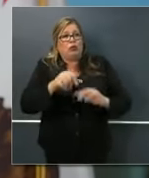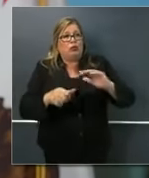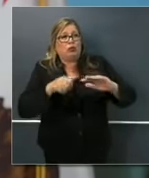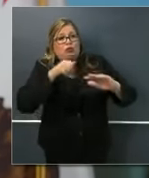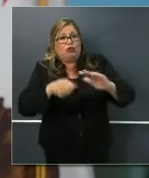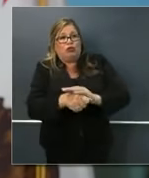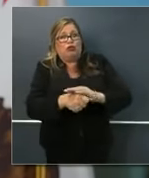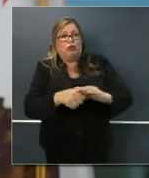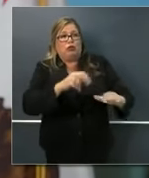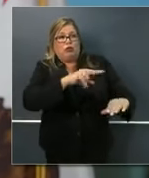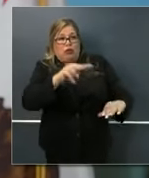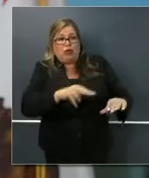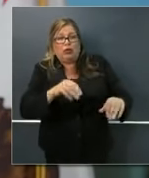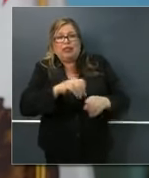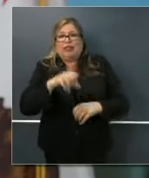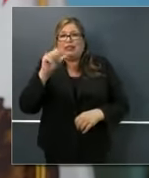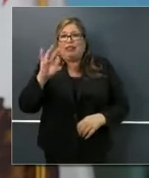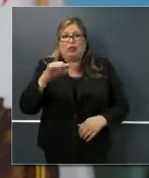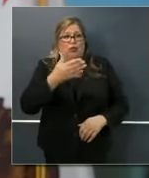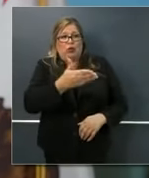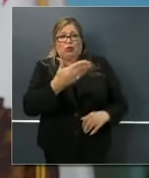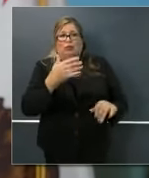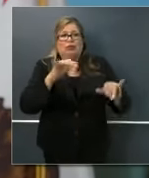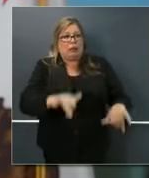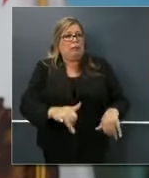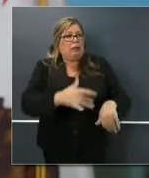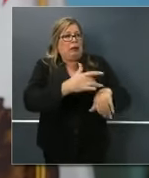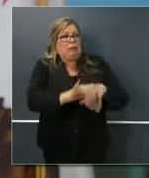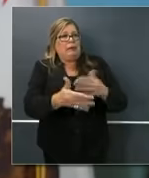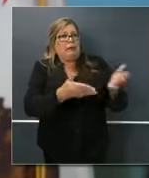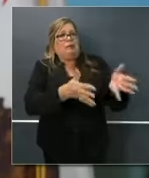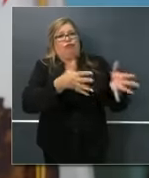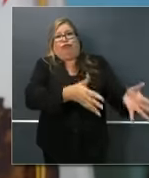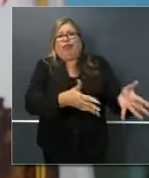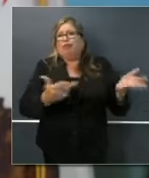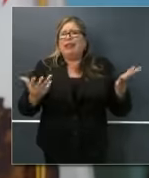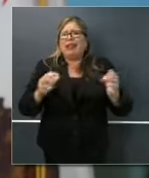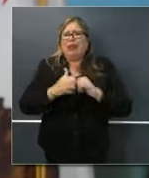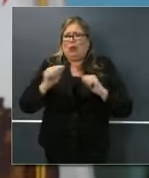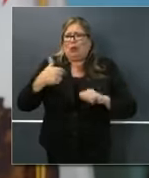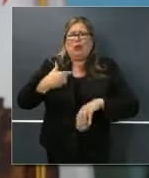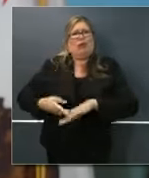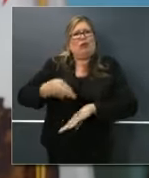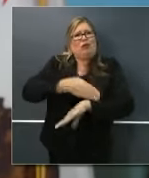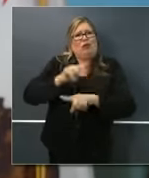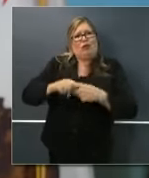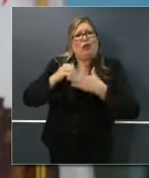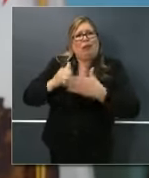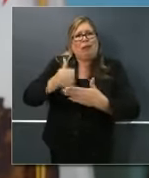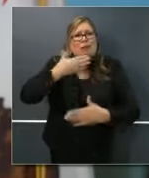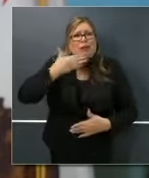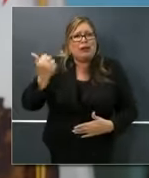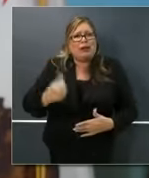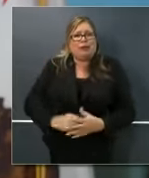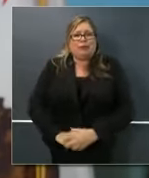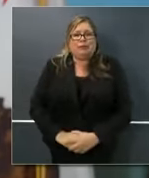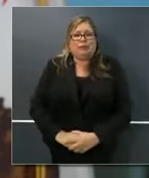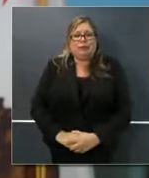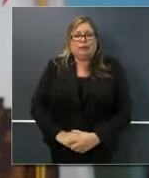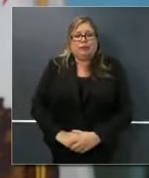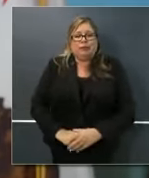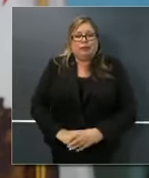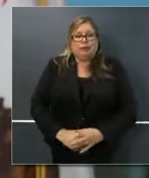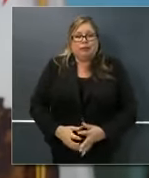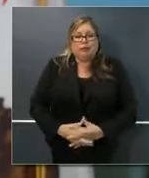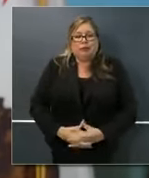taking to protect our homeless? And what could we do better? Yeah. Look, at the end of the day, we are providing resources. And